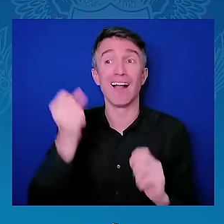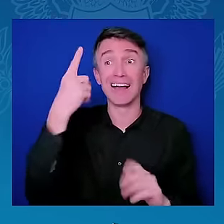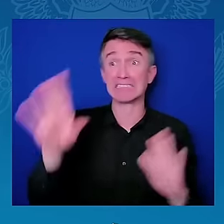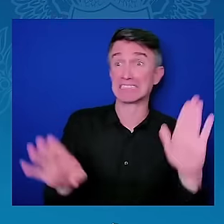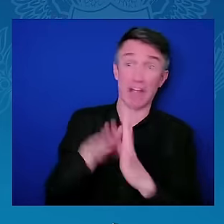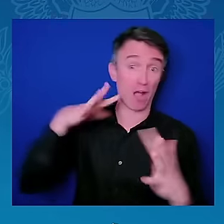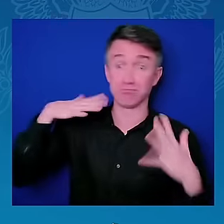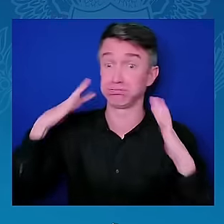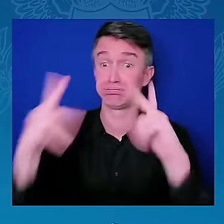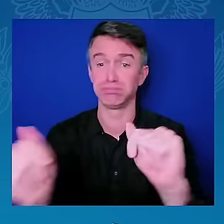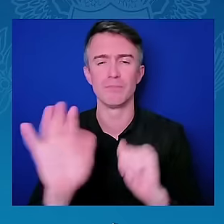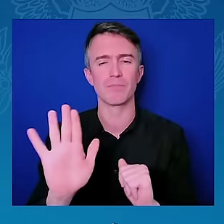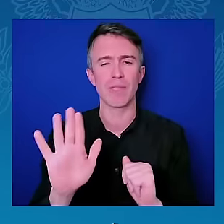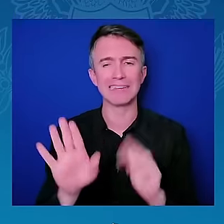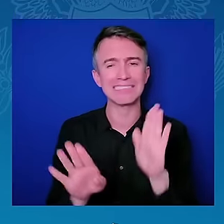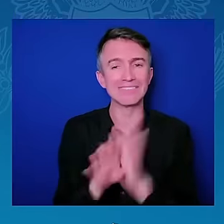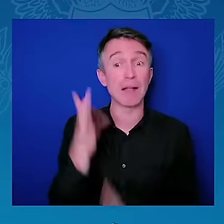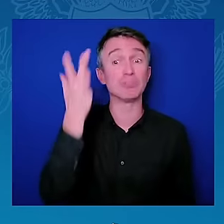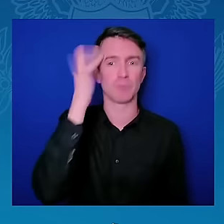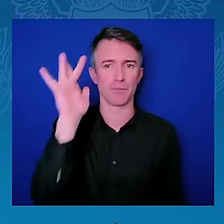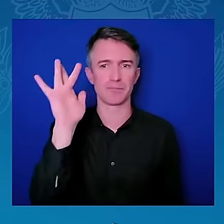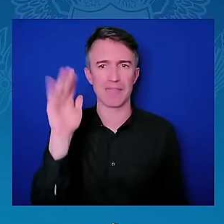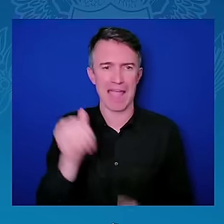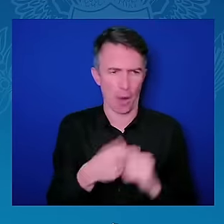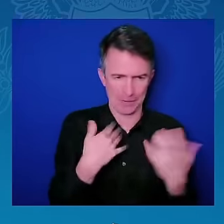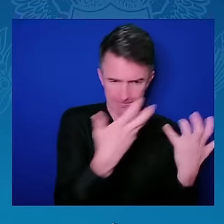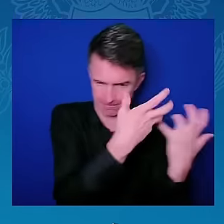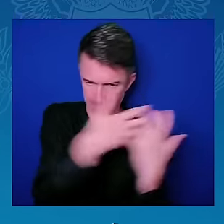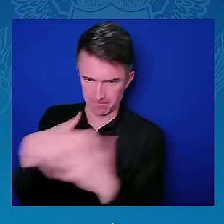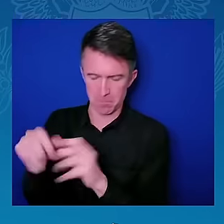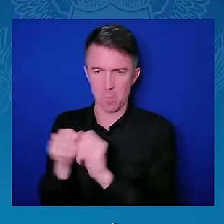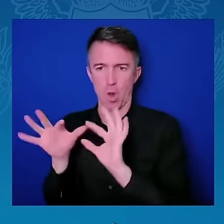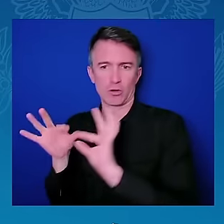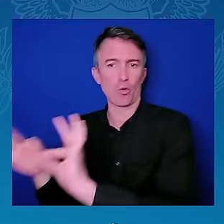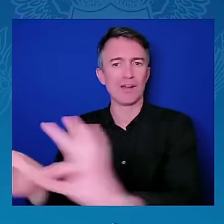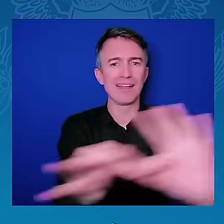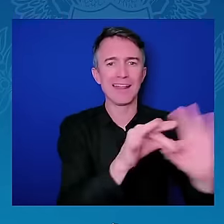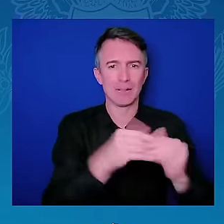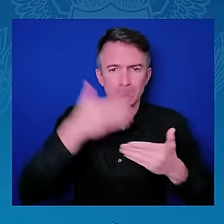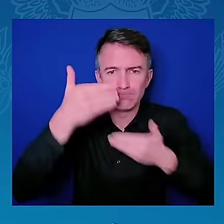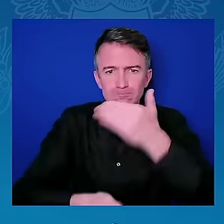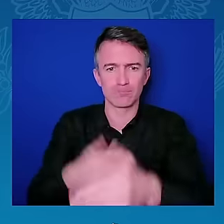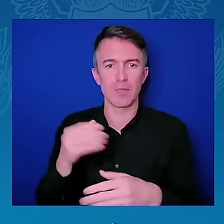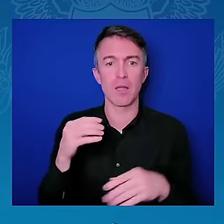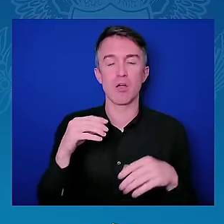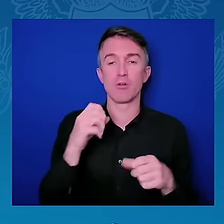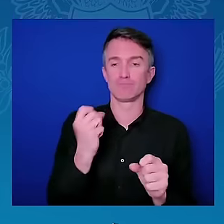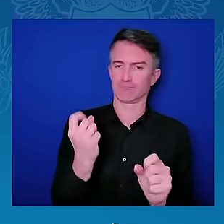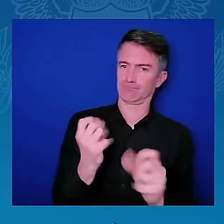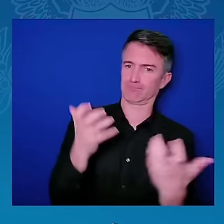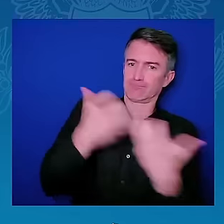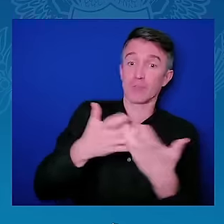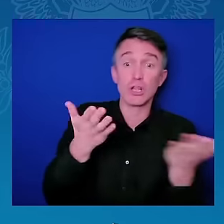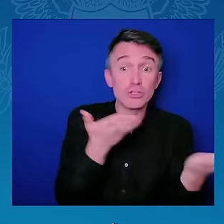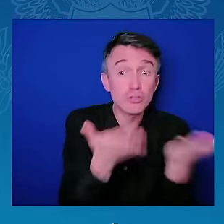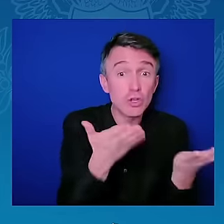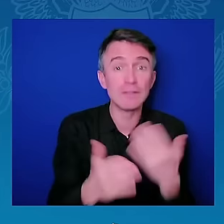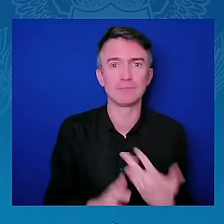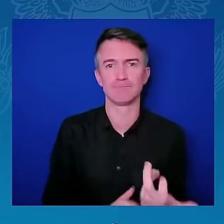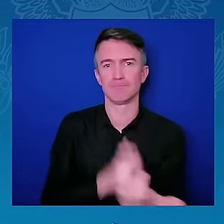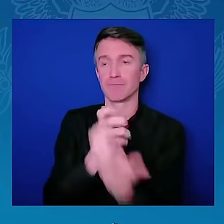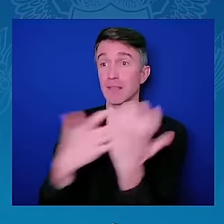online, the services that are available will help them with crop management,